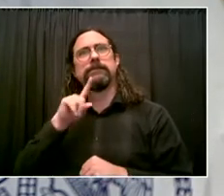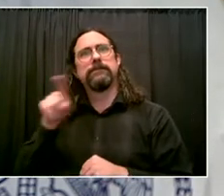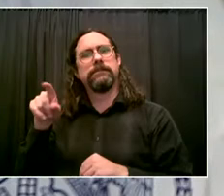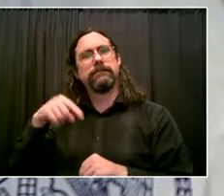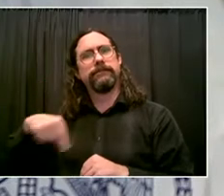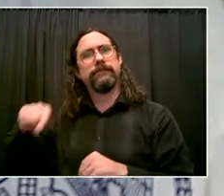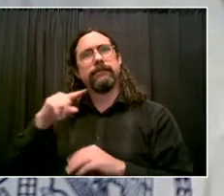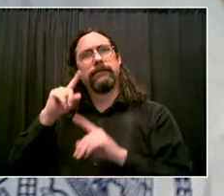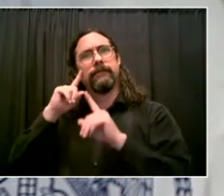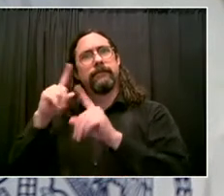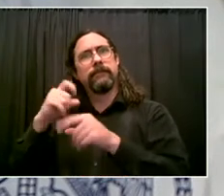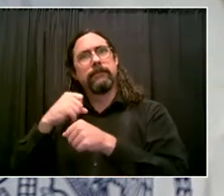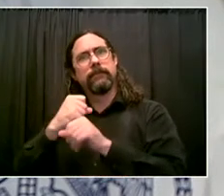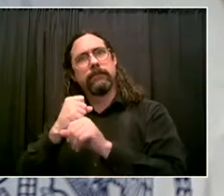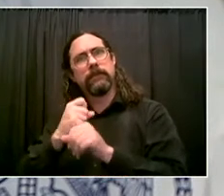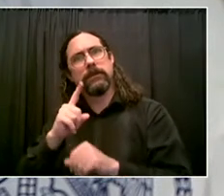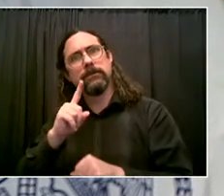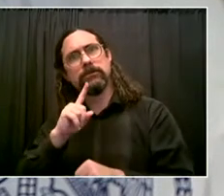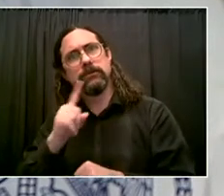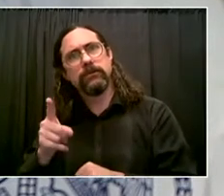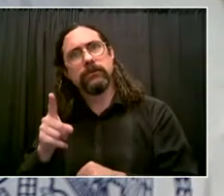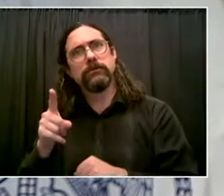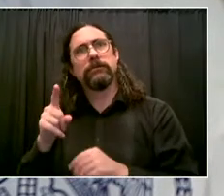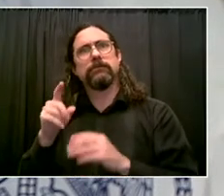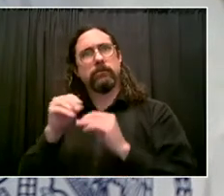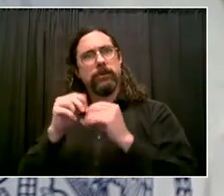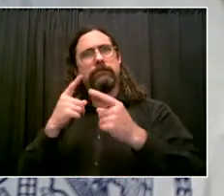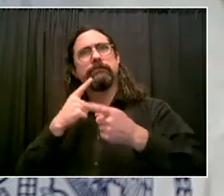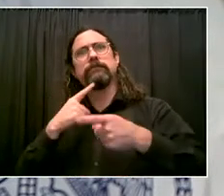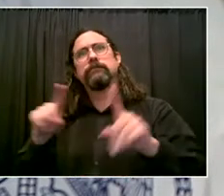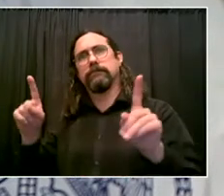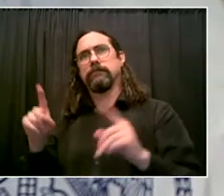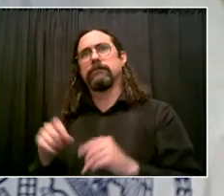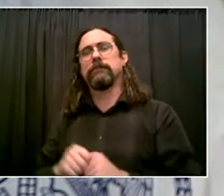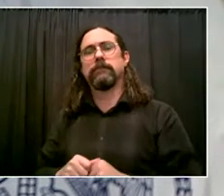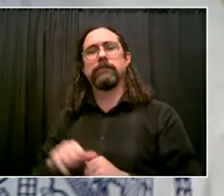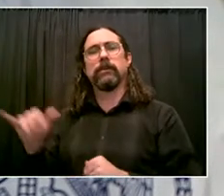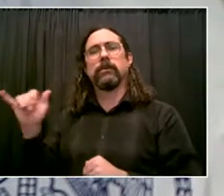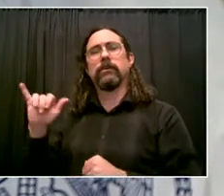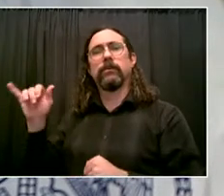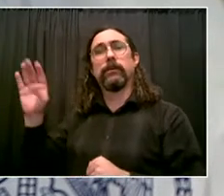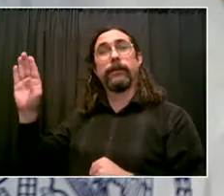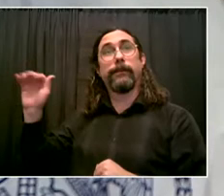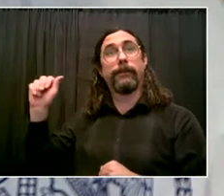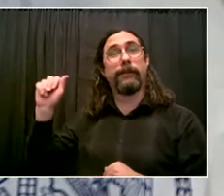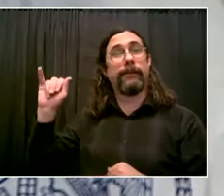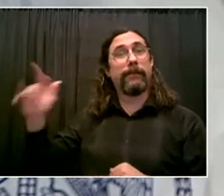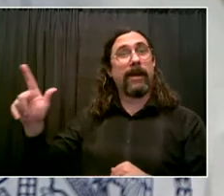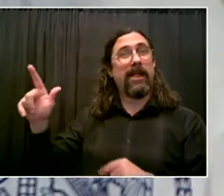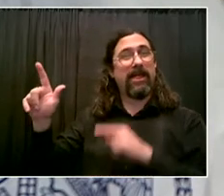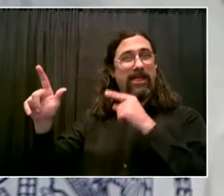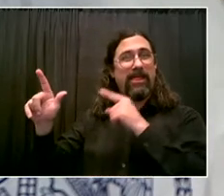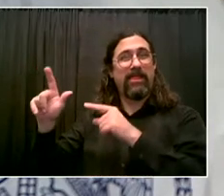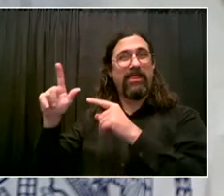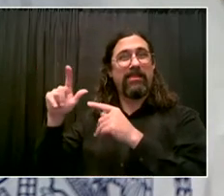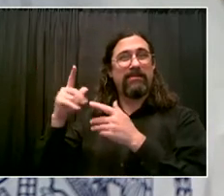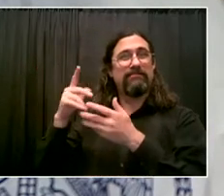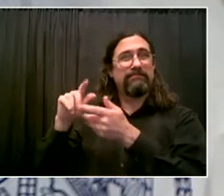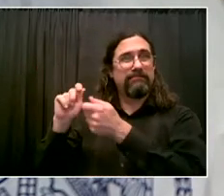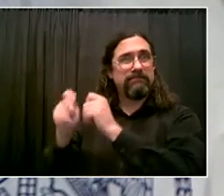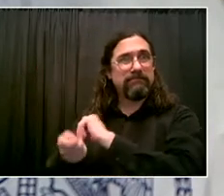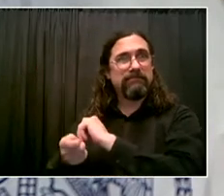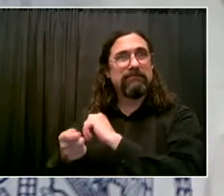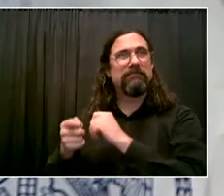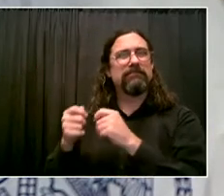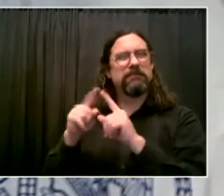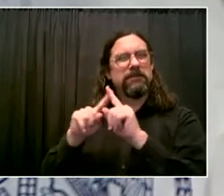We made some tweaks, all working together with the legislature. Last year, that was a step forward. There's some more to do. We're going to continue that conversation. When the legislature